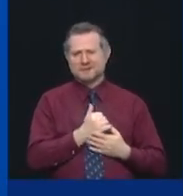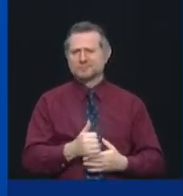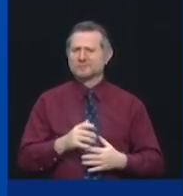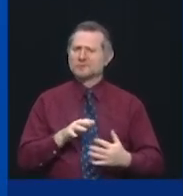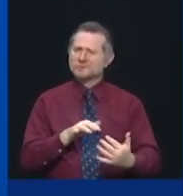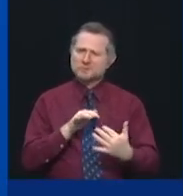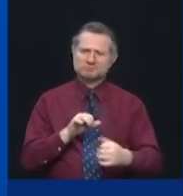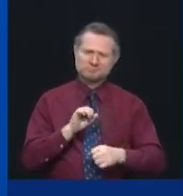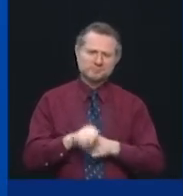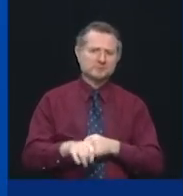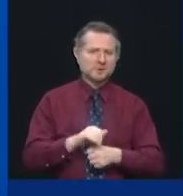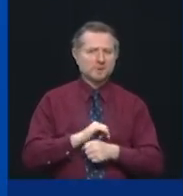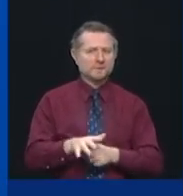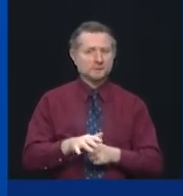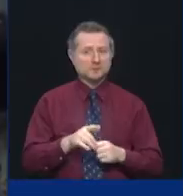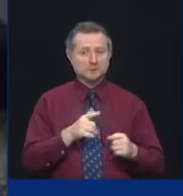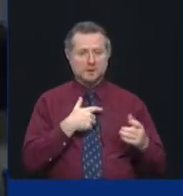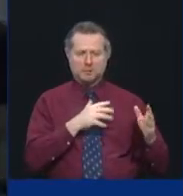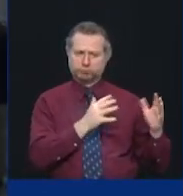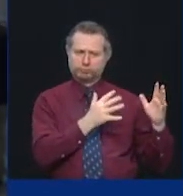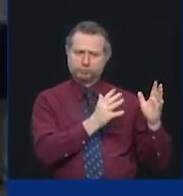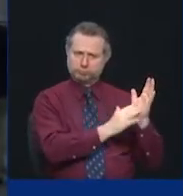the entire team a round of applause.